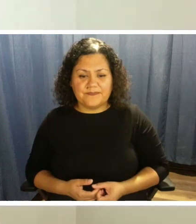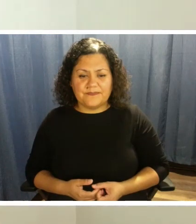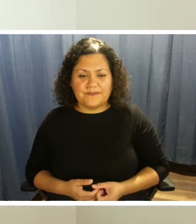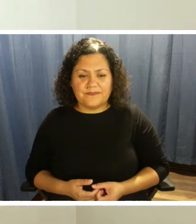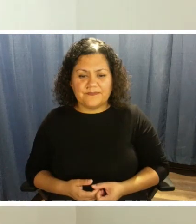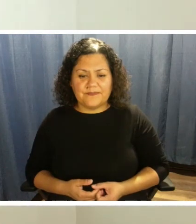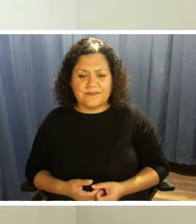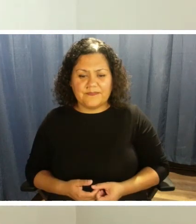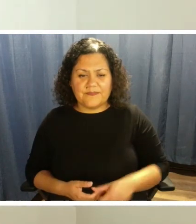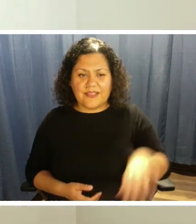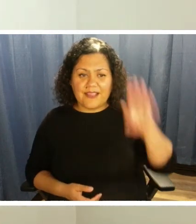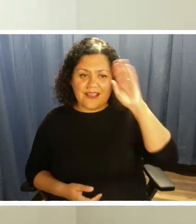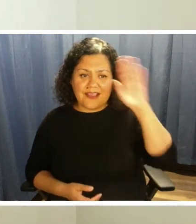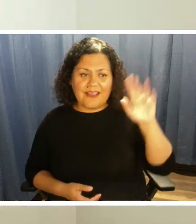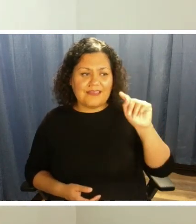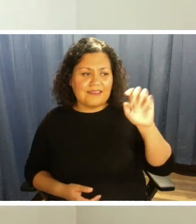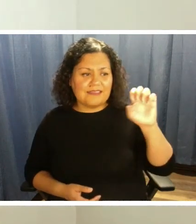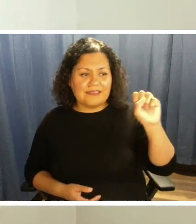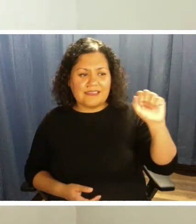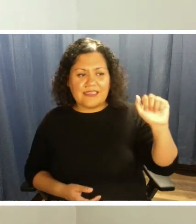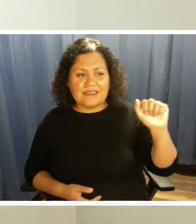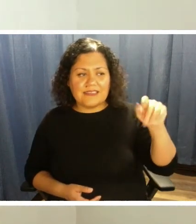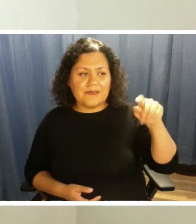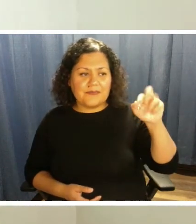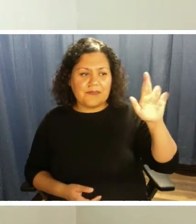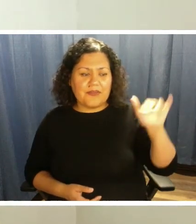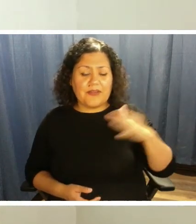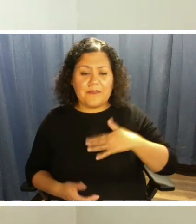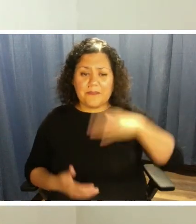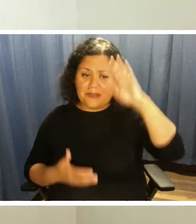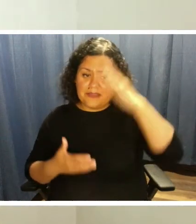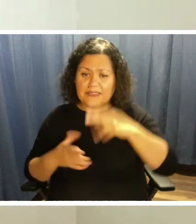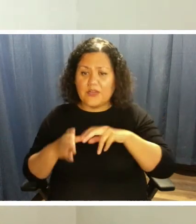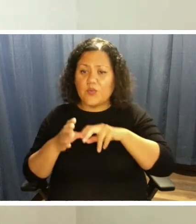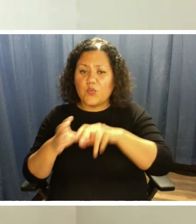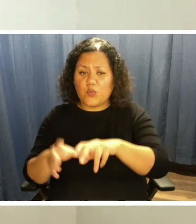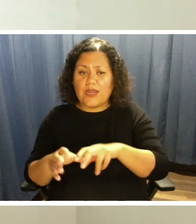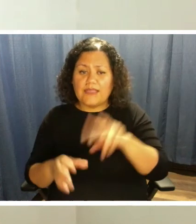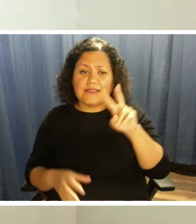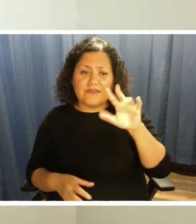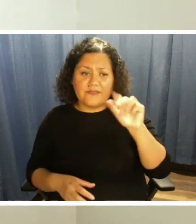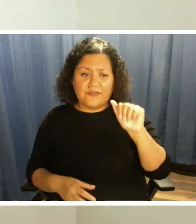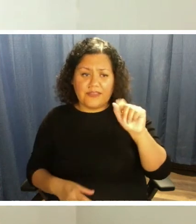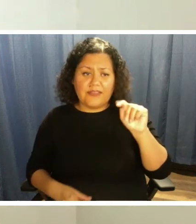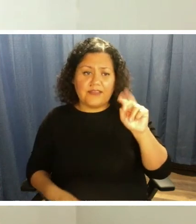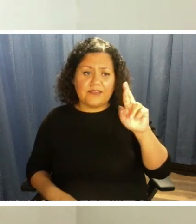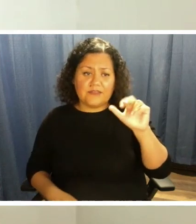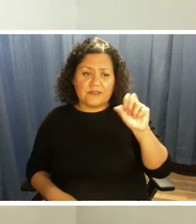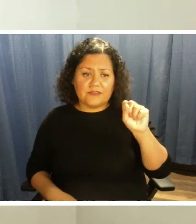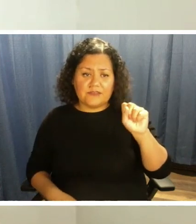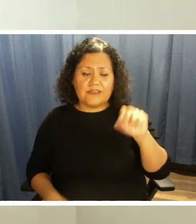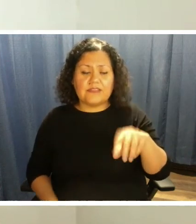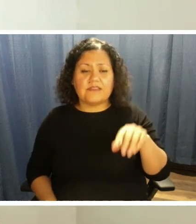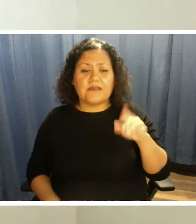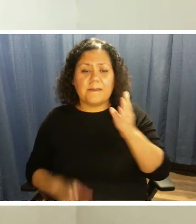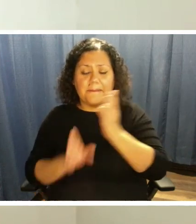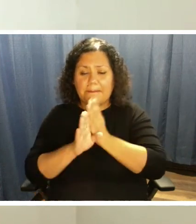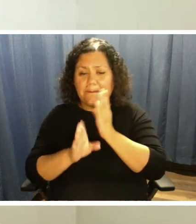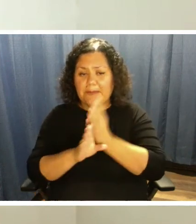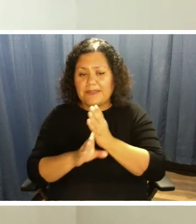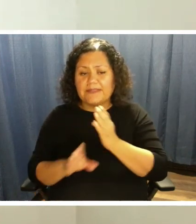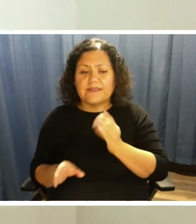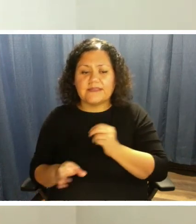Hi, this is Tessa Perry. My son, um, rides the, uh, via, uh, trans bus. But, um,